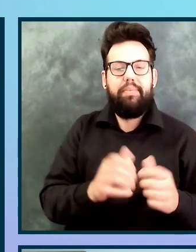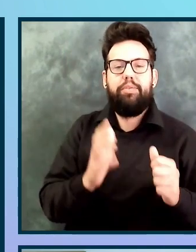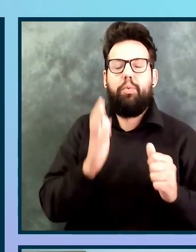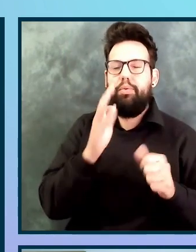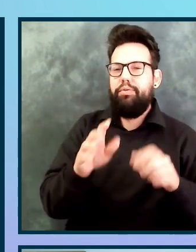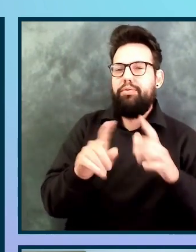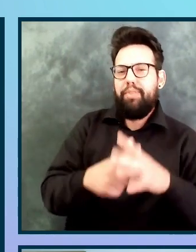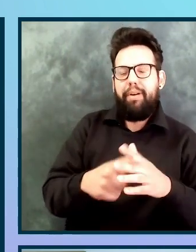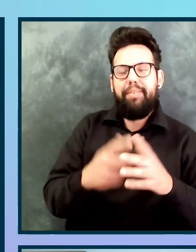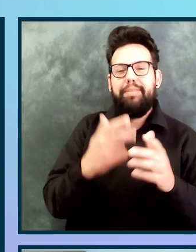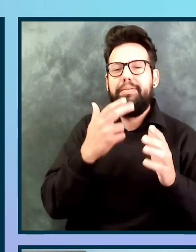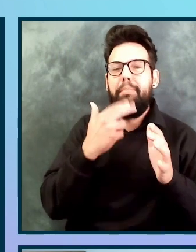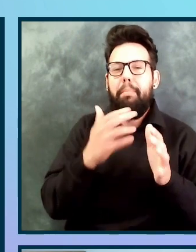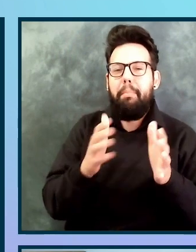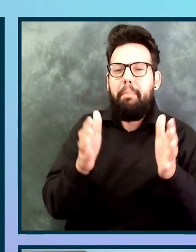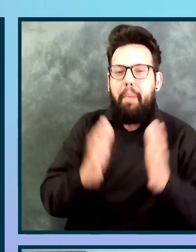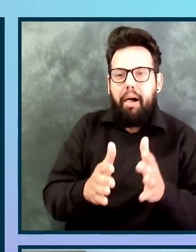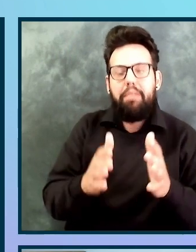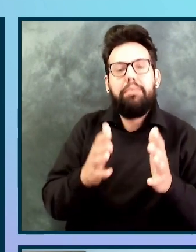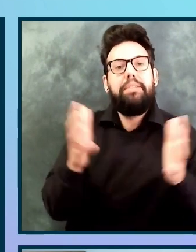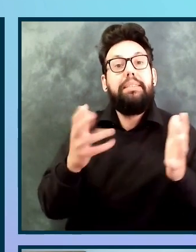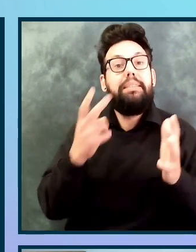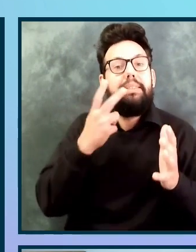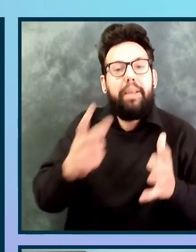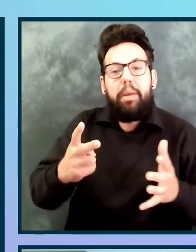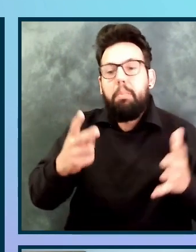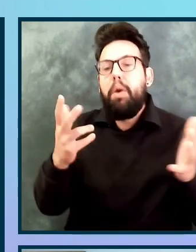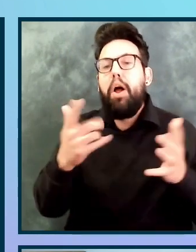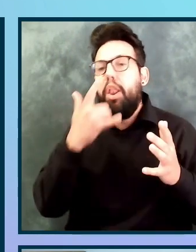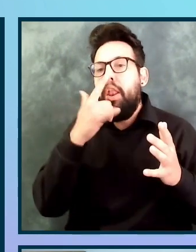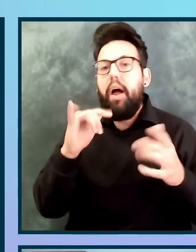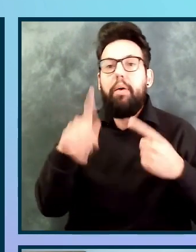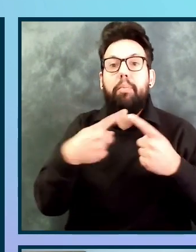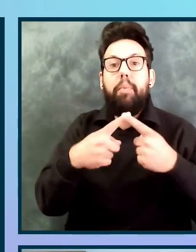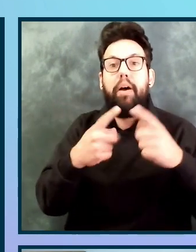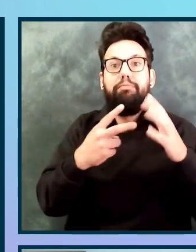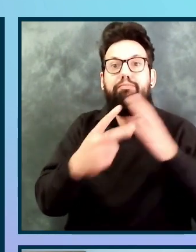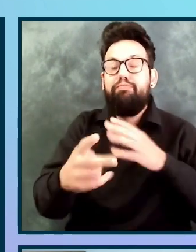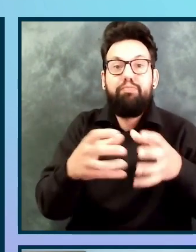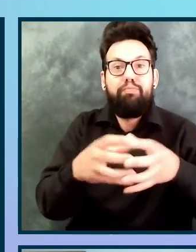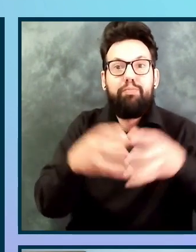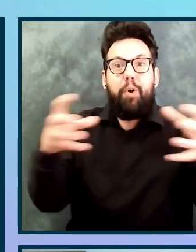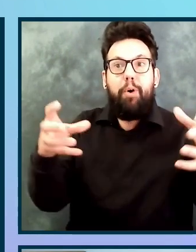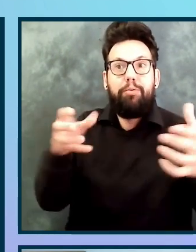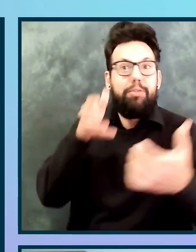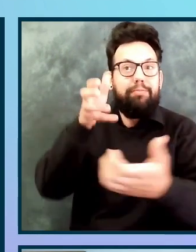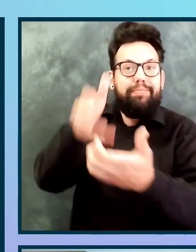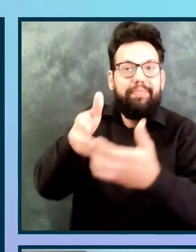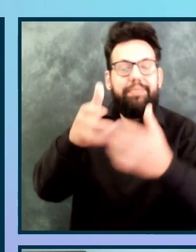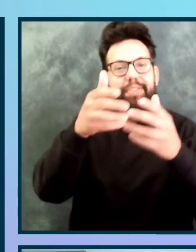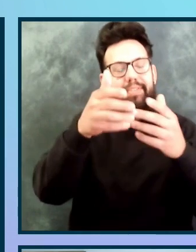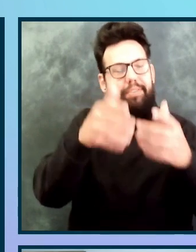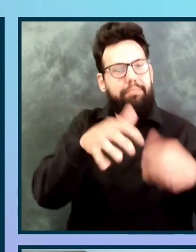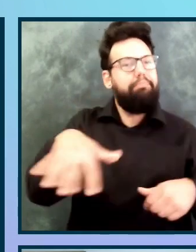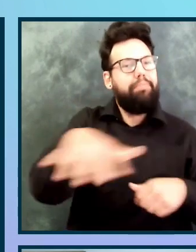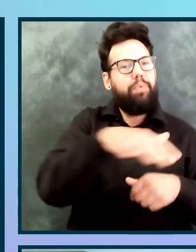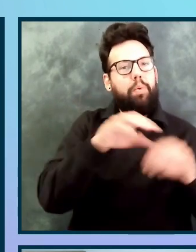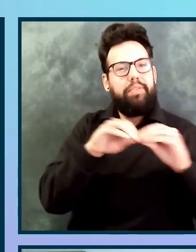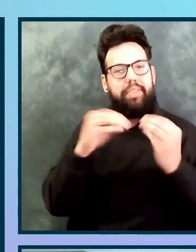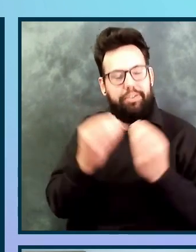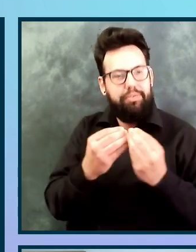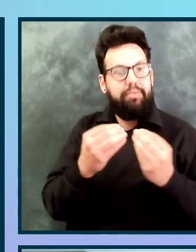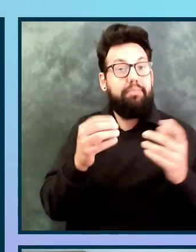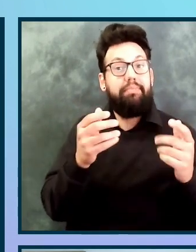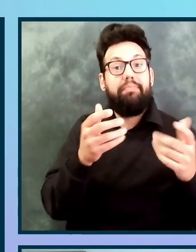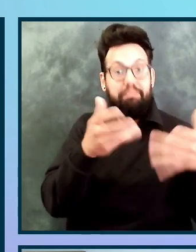get an idea of what it's going to look like when we roll it out to the rest of the organization. Then we're going to do the change. So we're going to